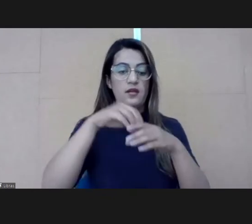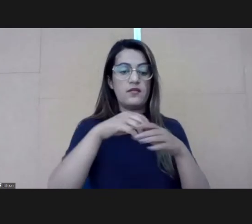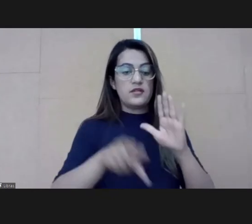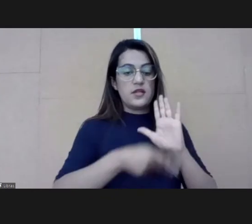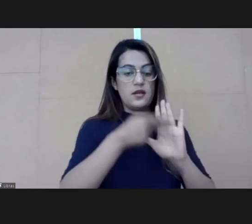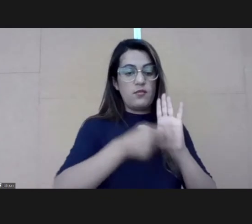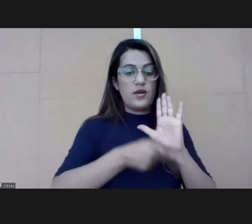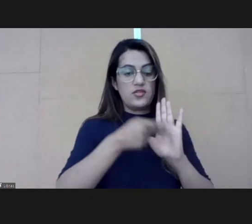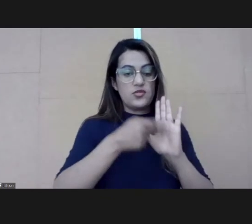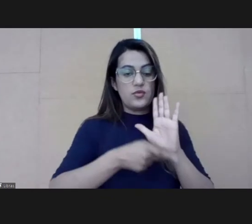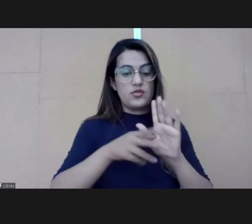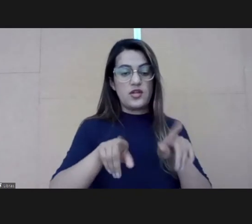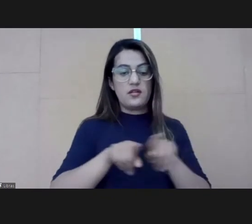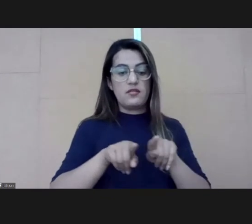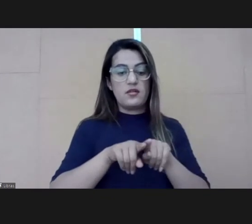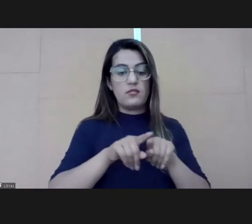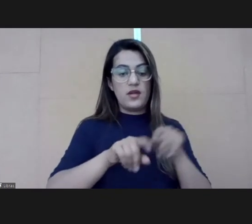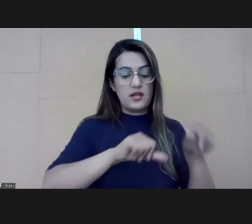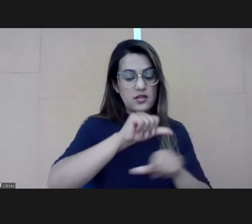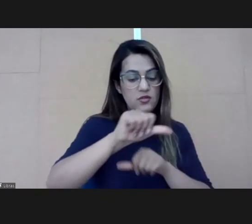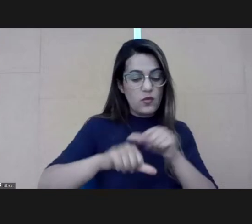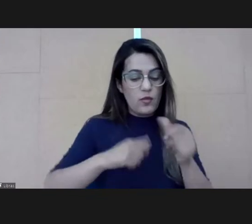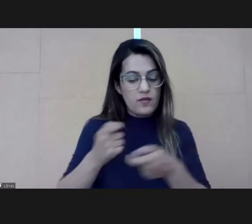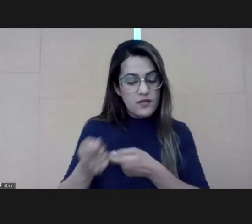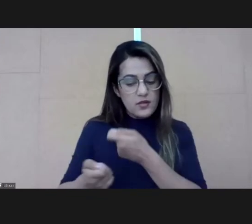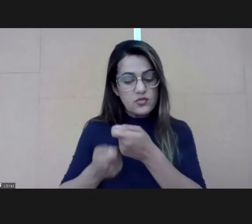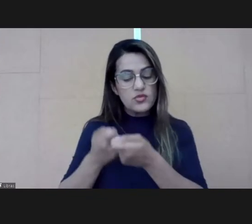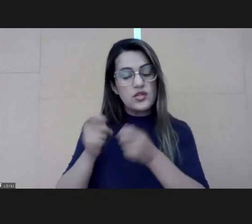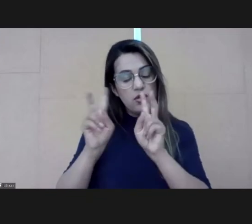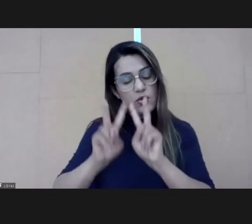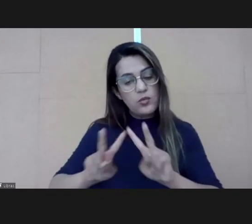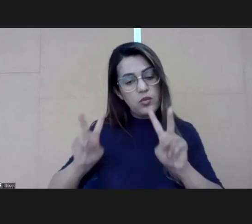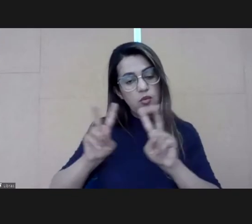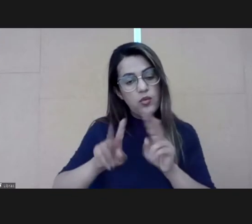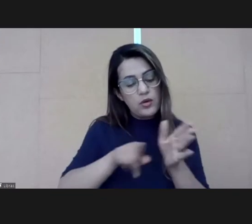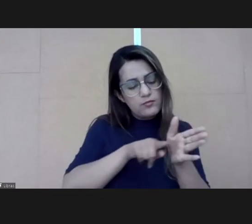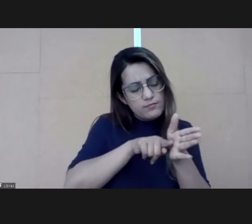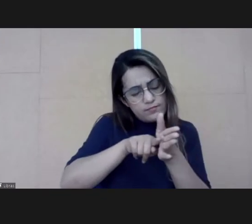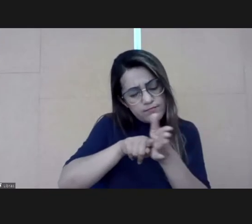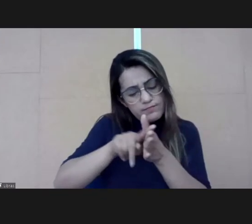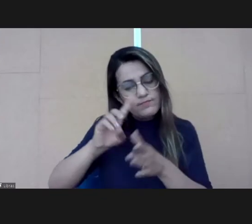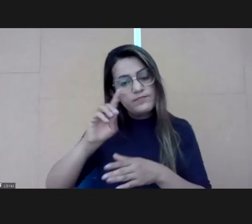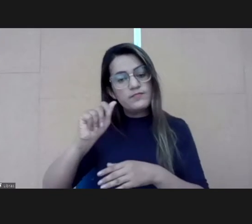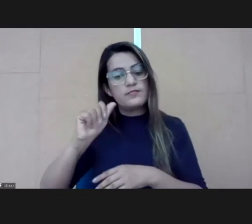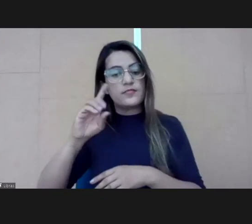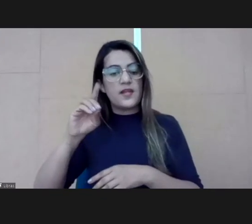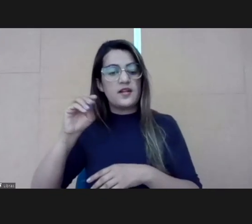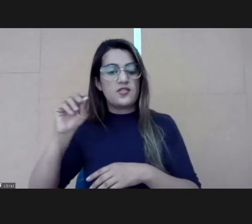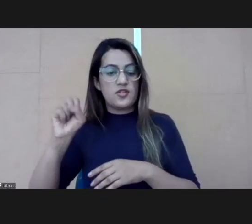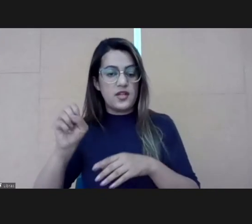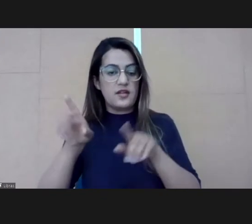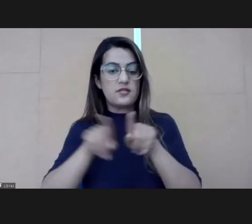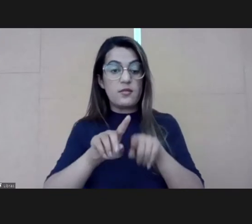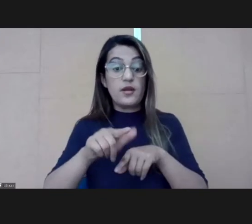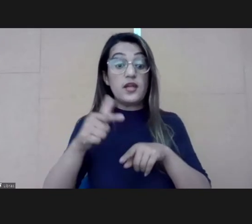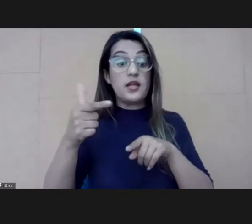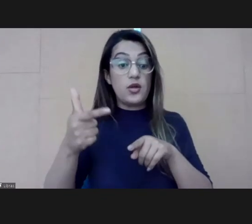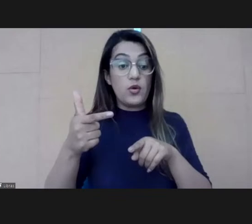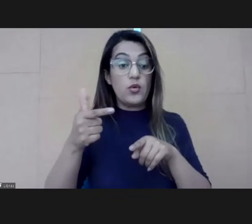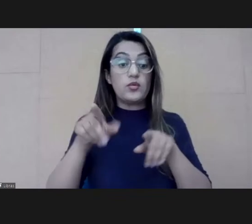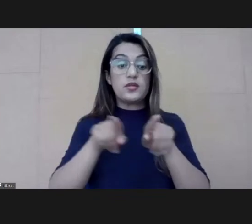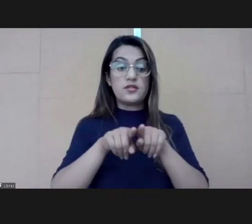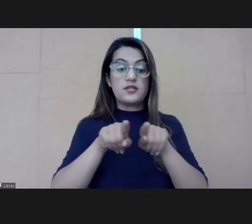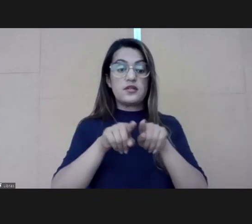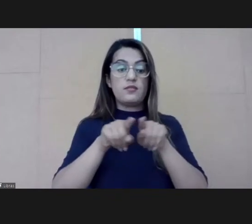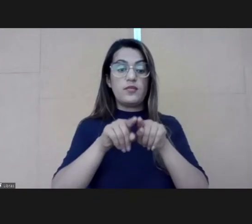data analytics, the same thing with design thinking, the same thing with other digital approaches and technologies that we should be